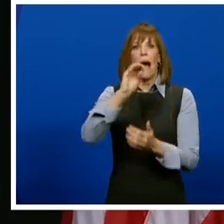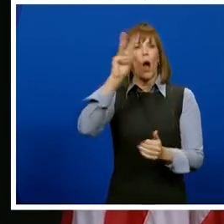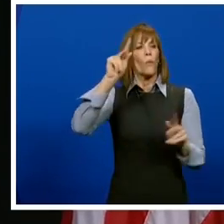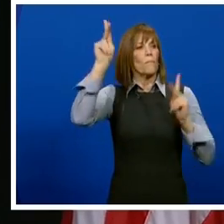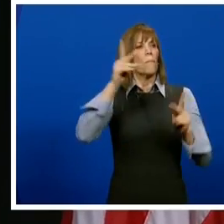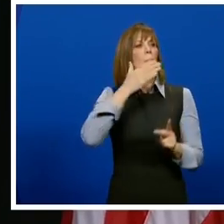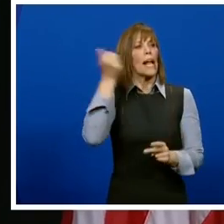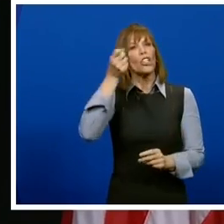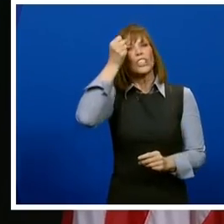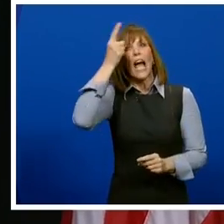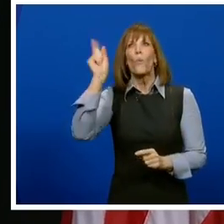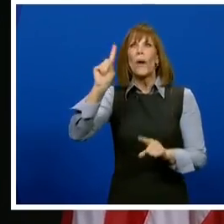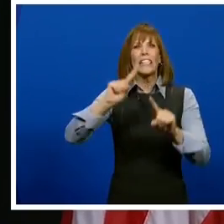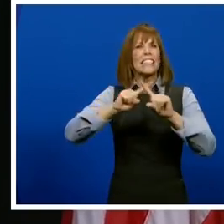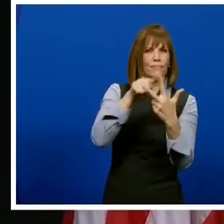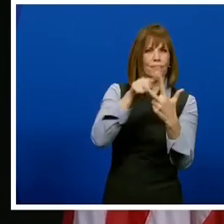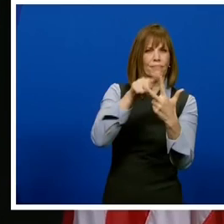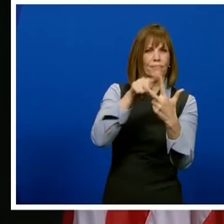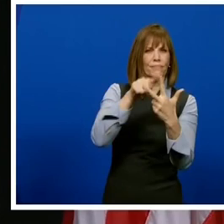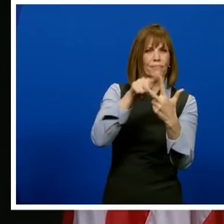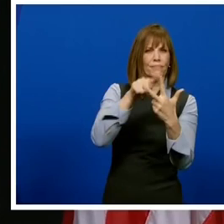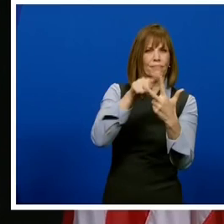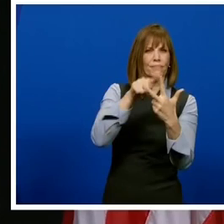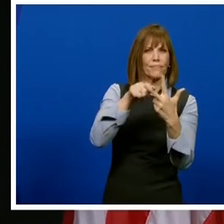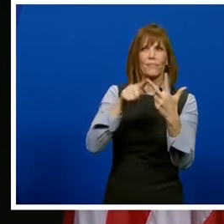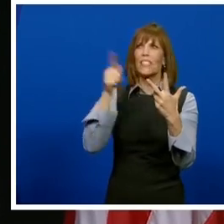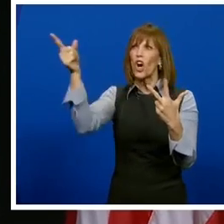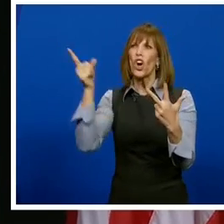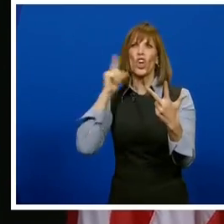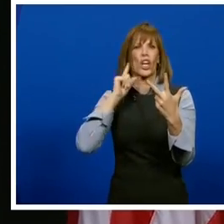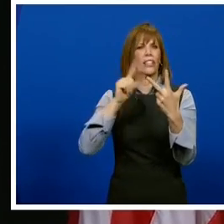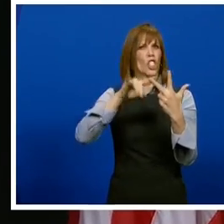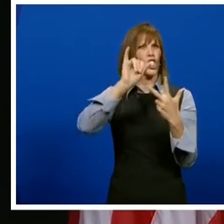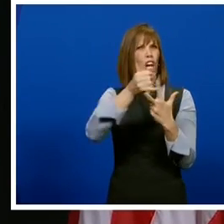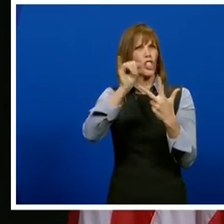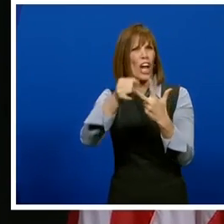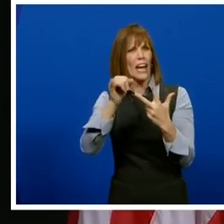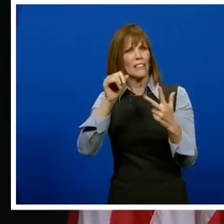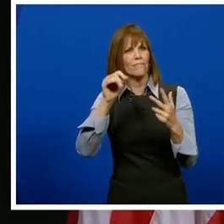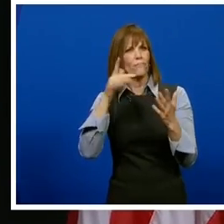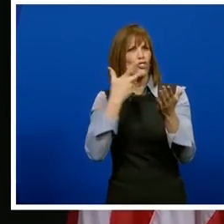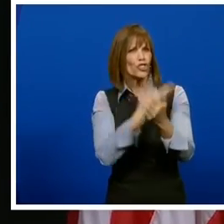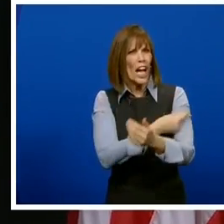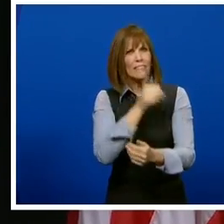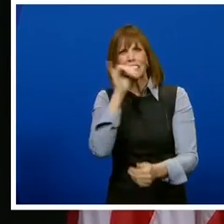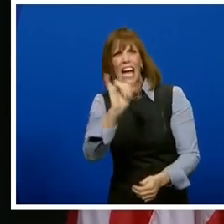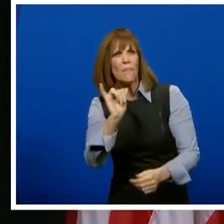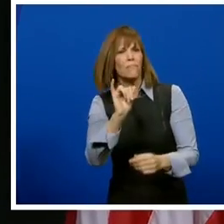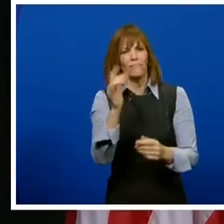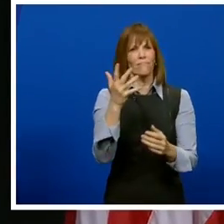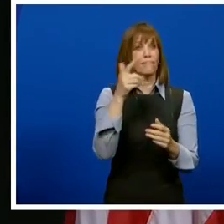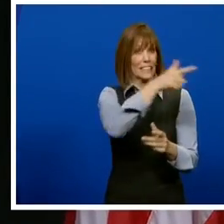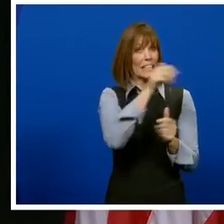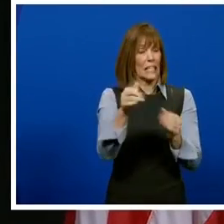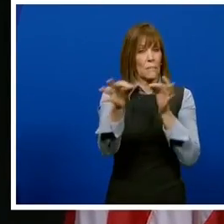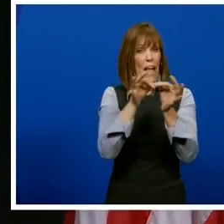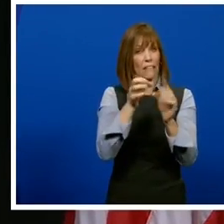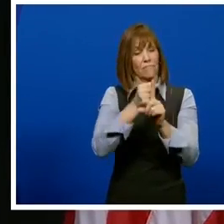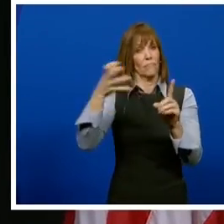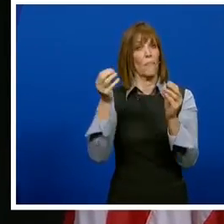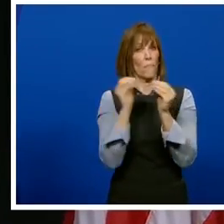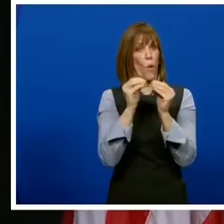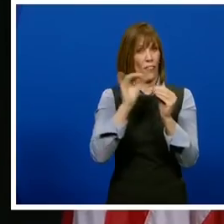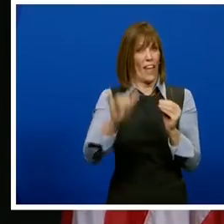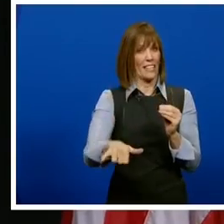understand the differences that they make for the J&J vaccine and what it means for them as they prepare to be